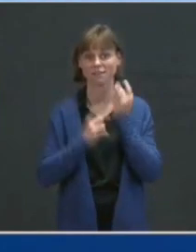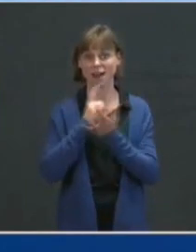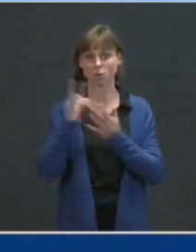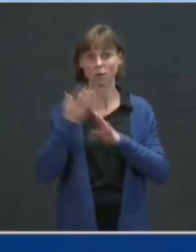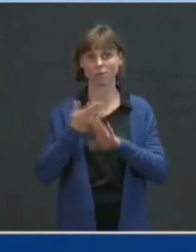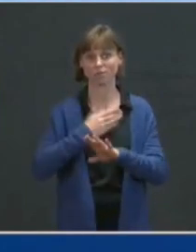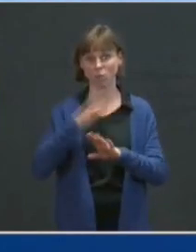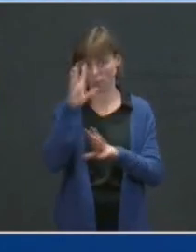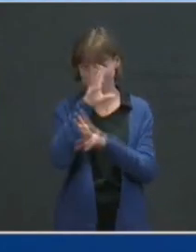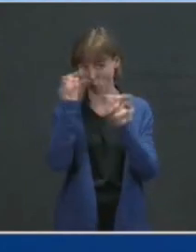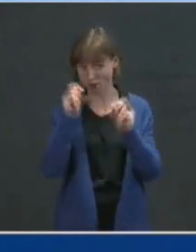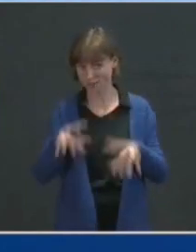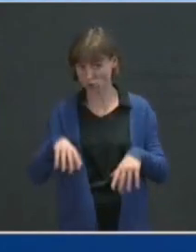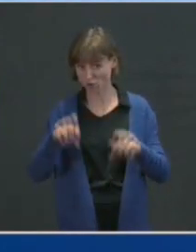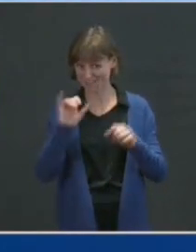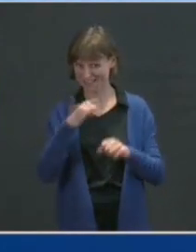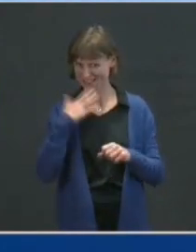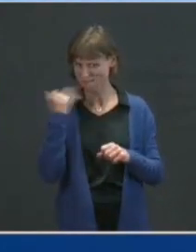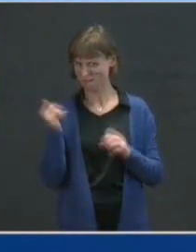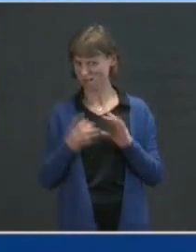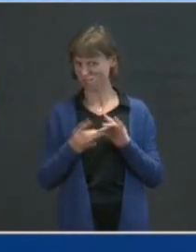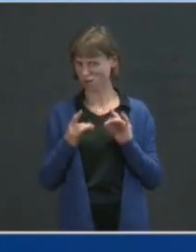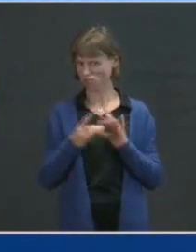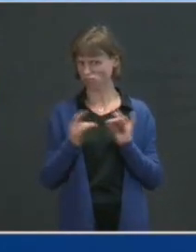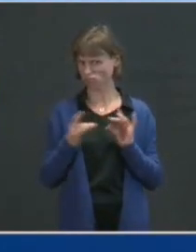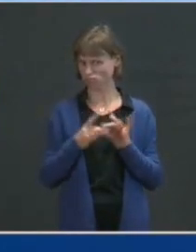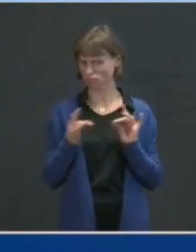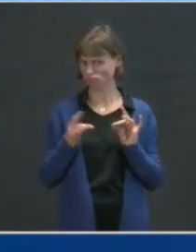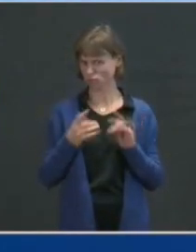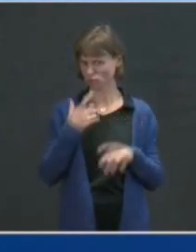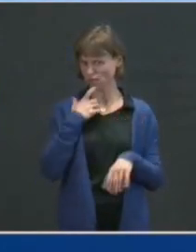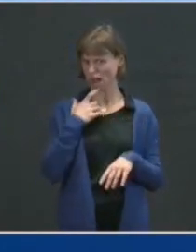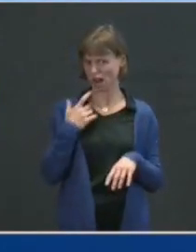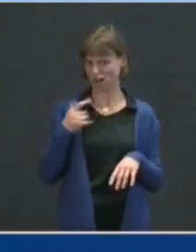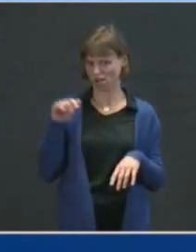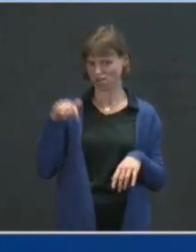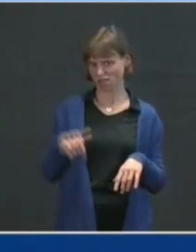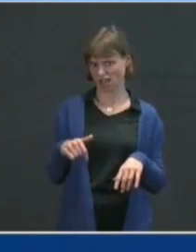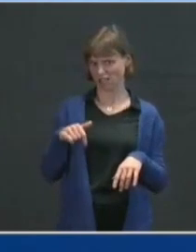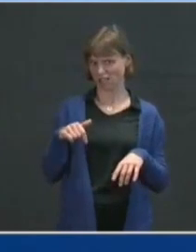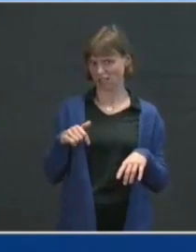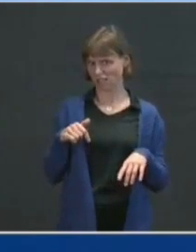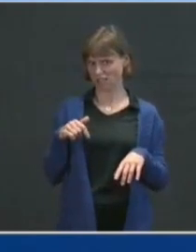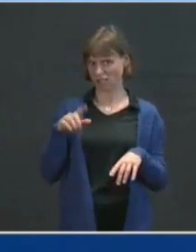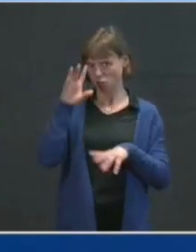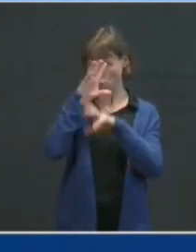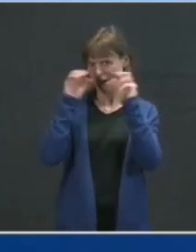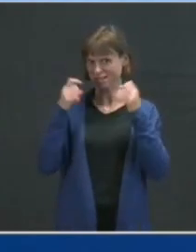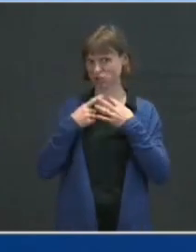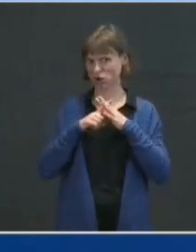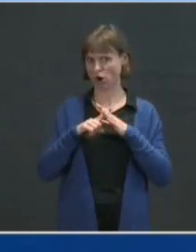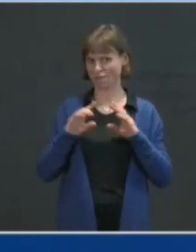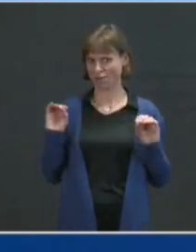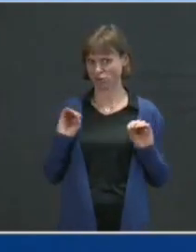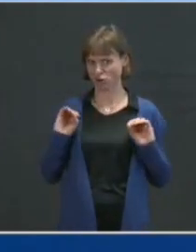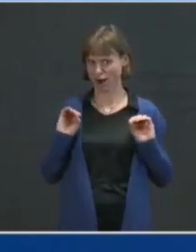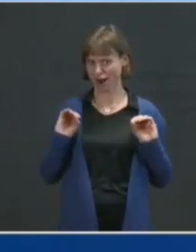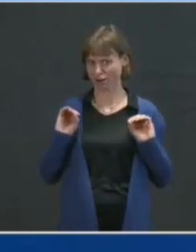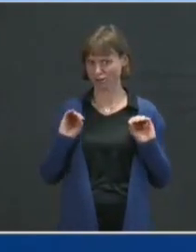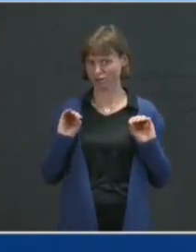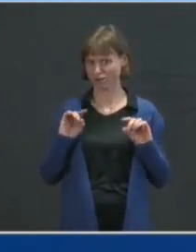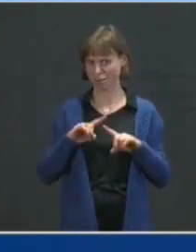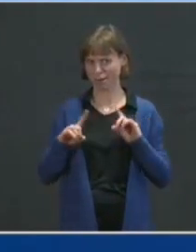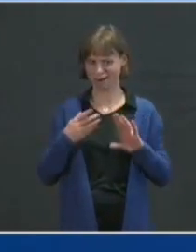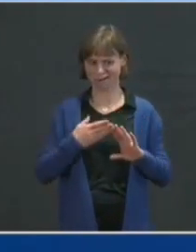So is that the best message to say that this administration started from scratch when there were indeed doses going out the